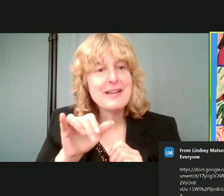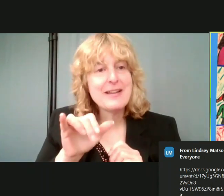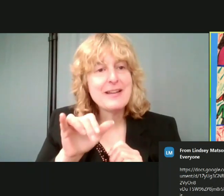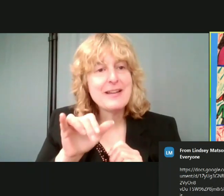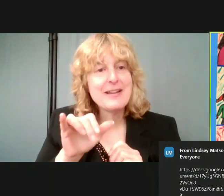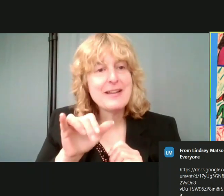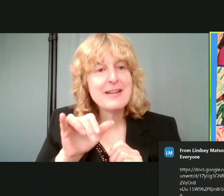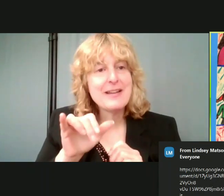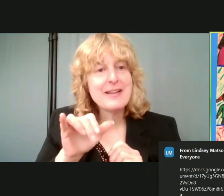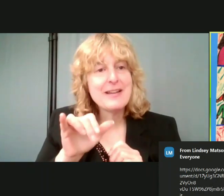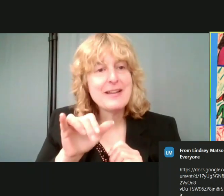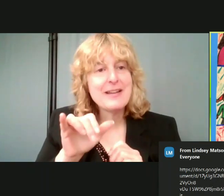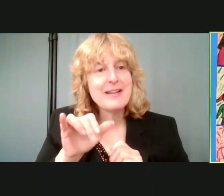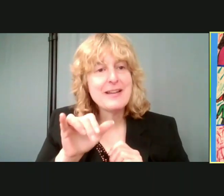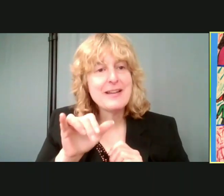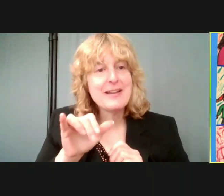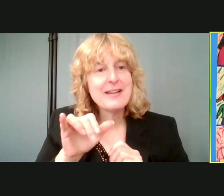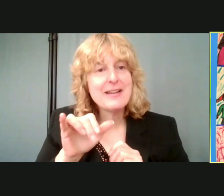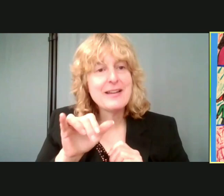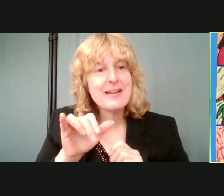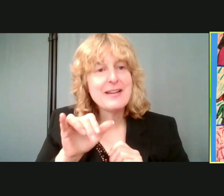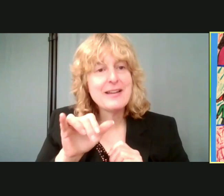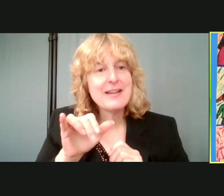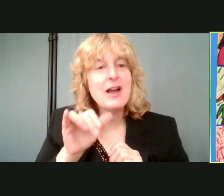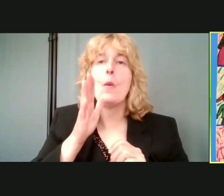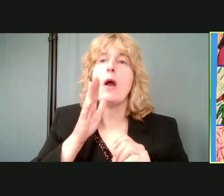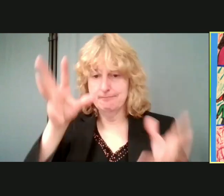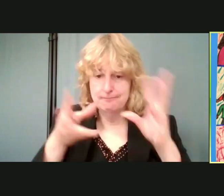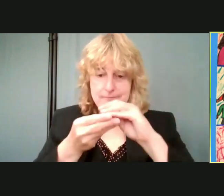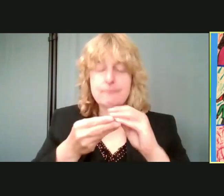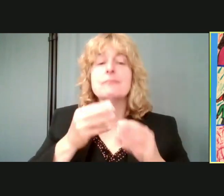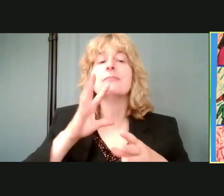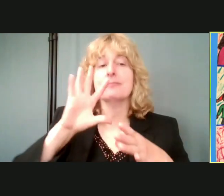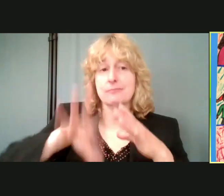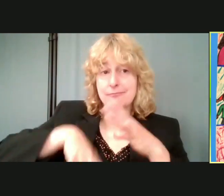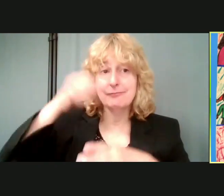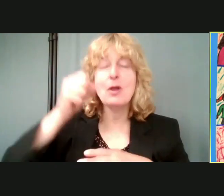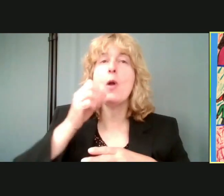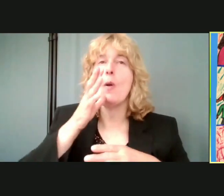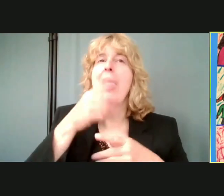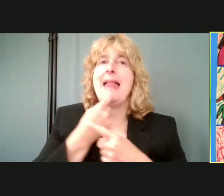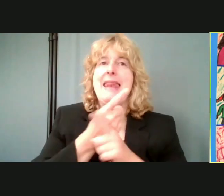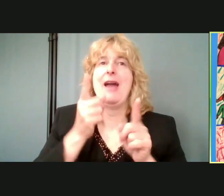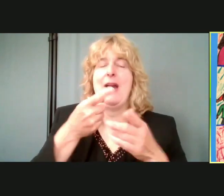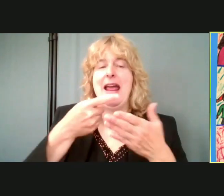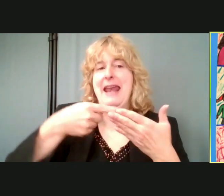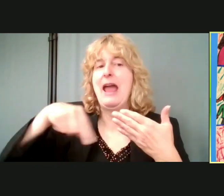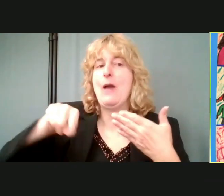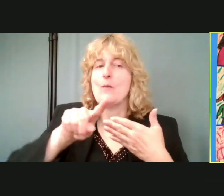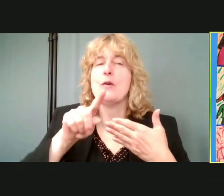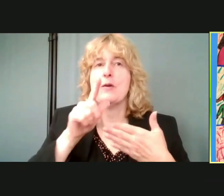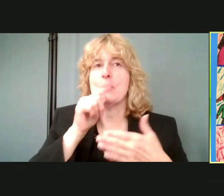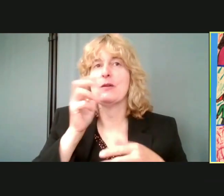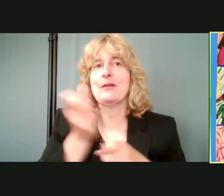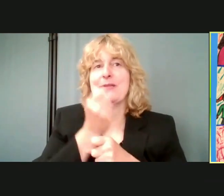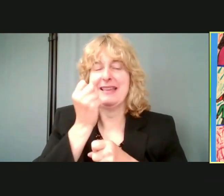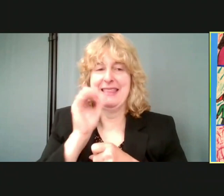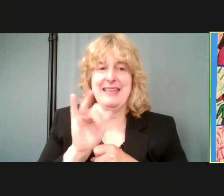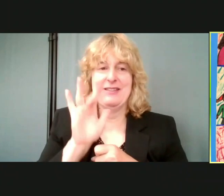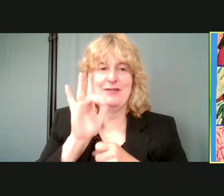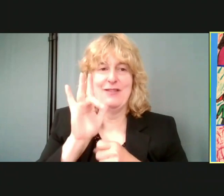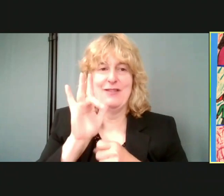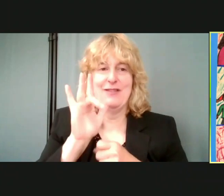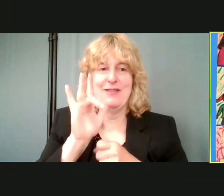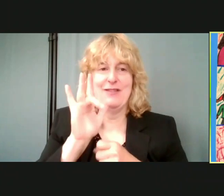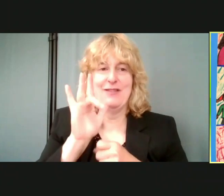next week who the winners were of that incentive of a $25 gift card. There were 10 people